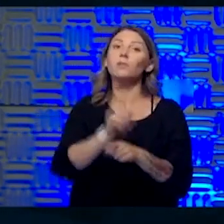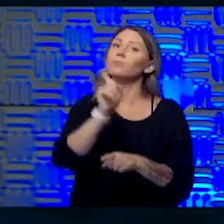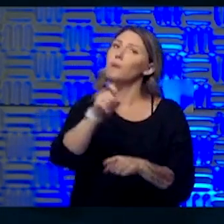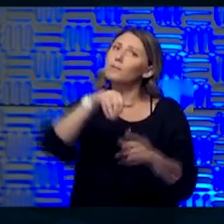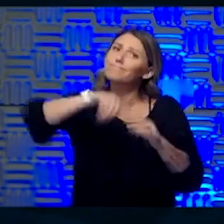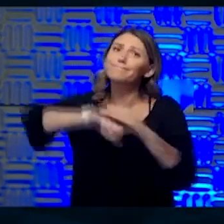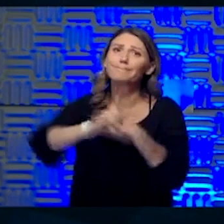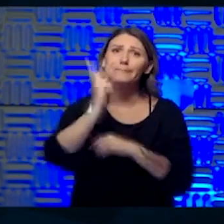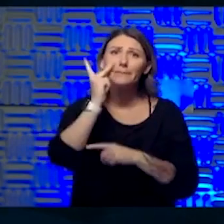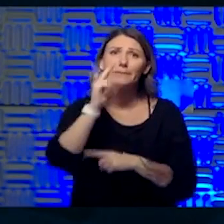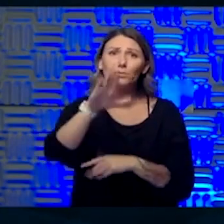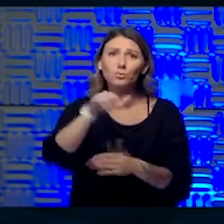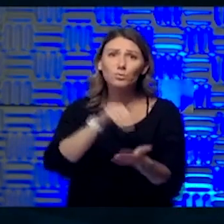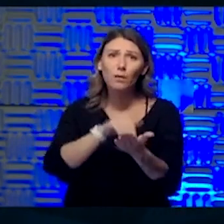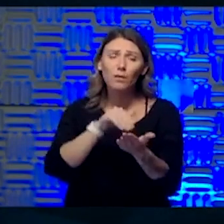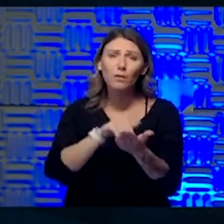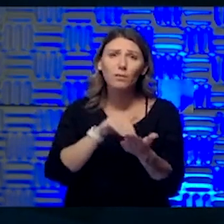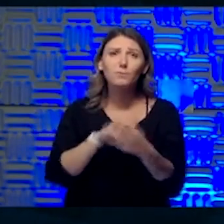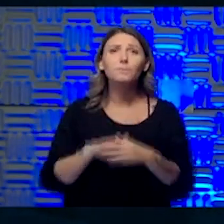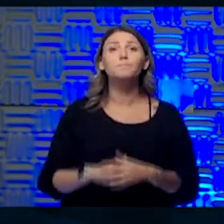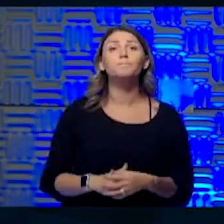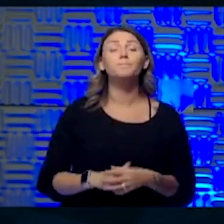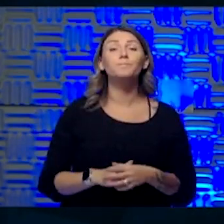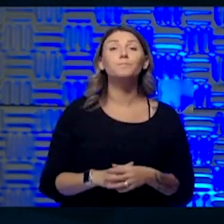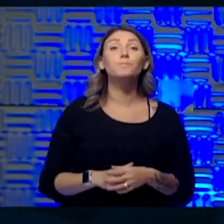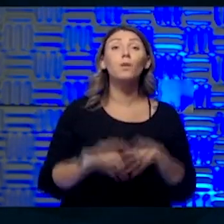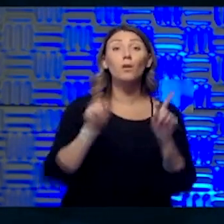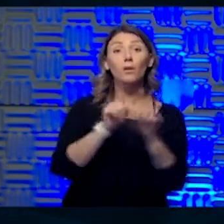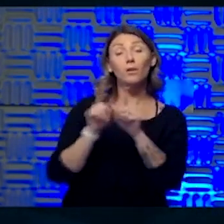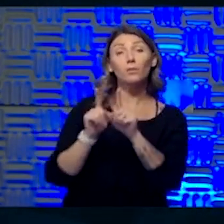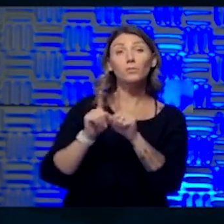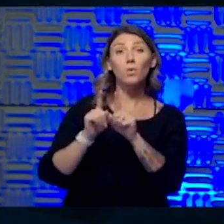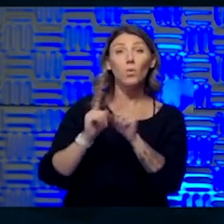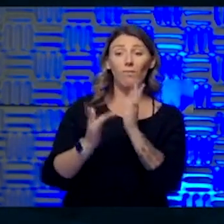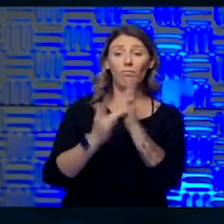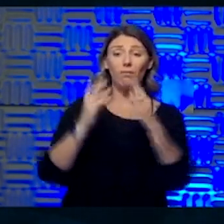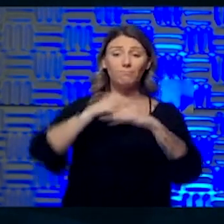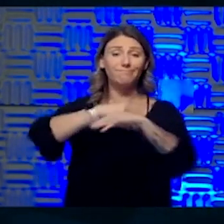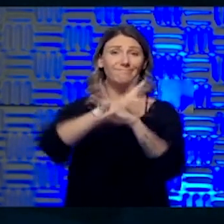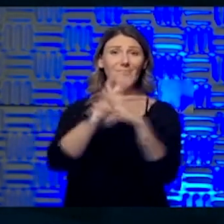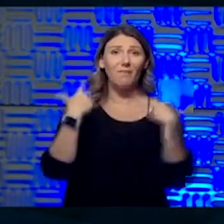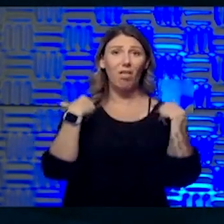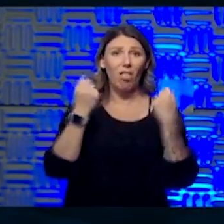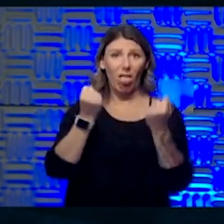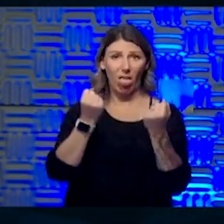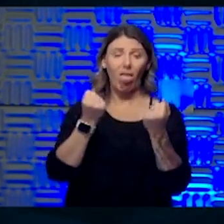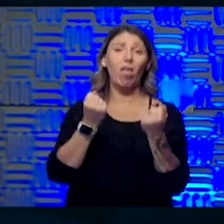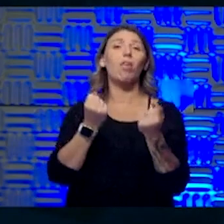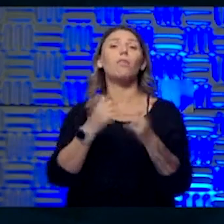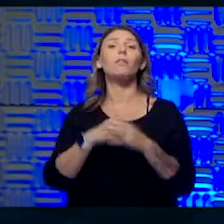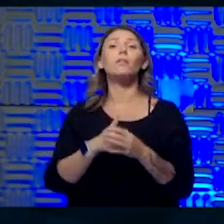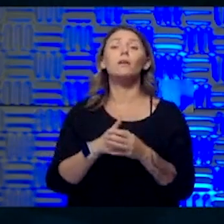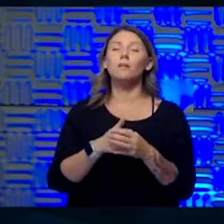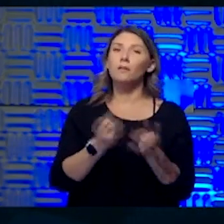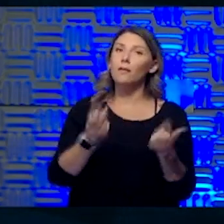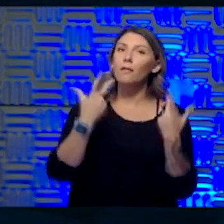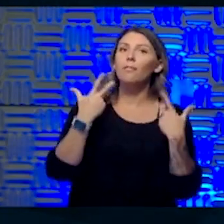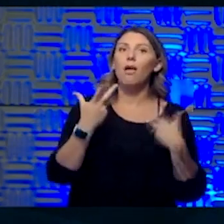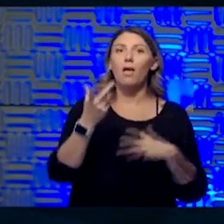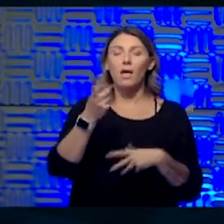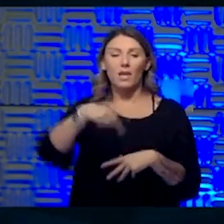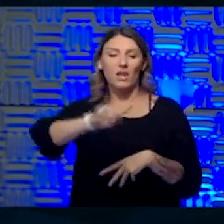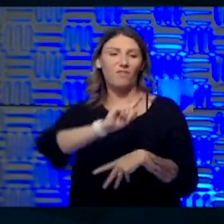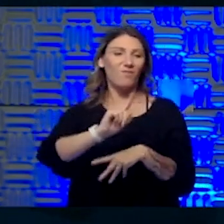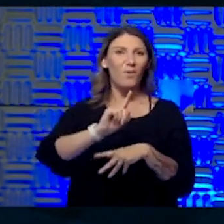for. And with, um, the, the advent of telehealth in the last couple of months, we've been able to do, a lot of that triage over the phone.